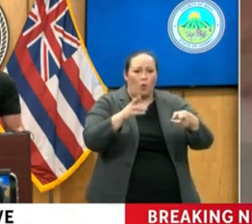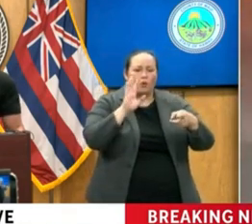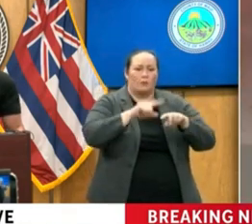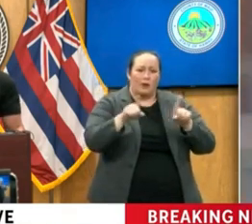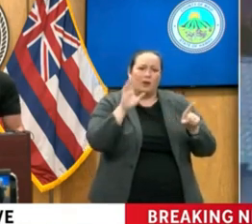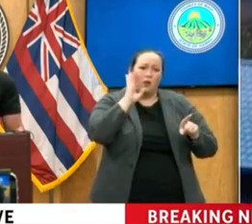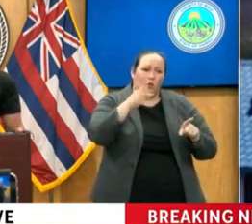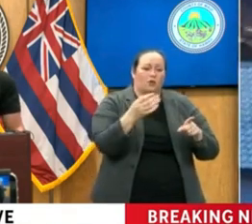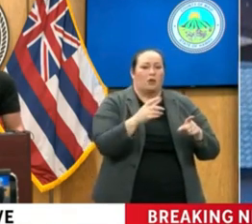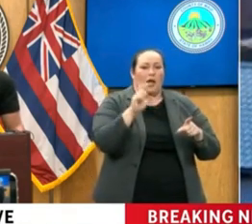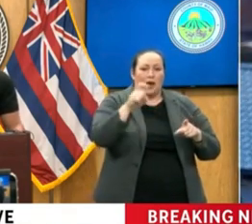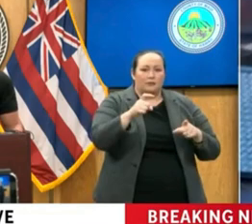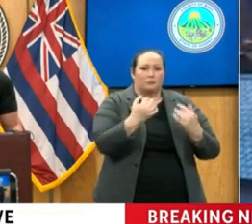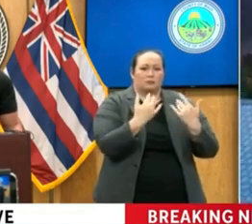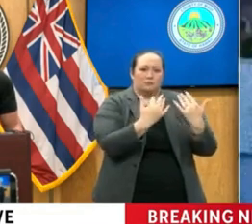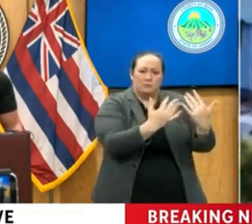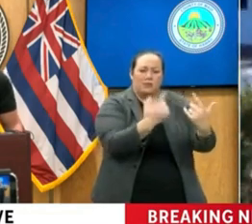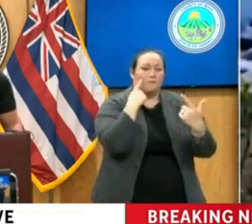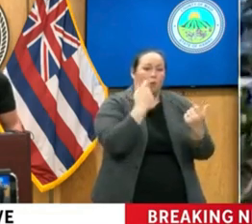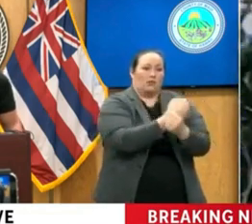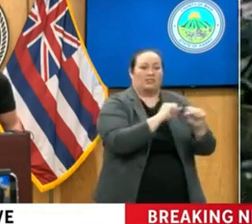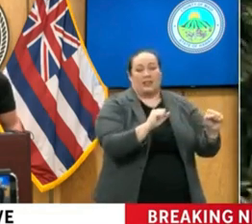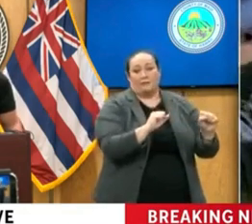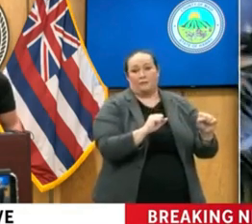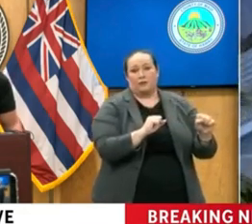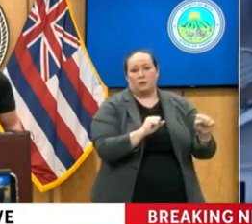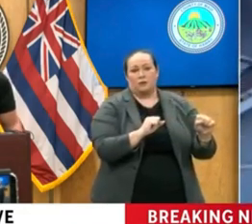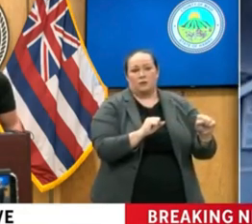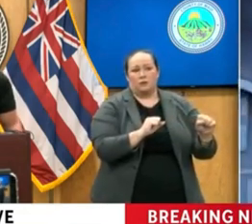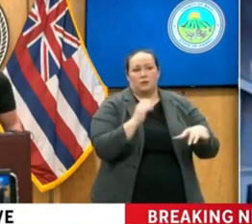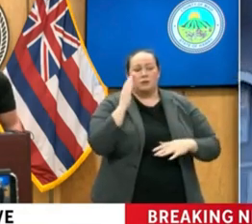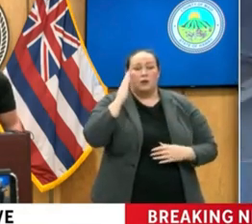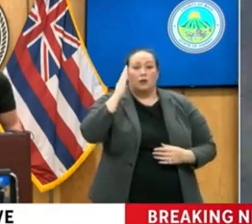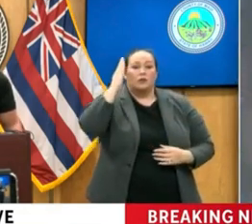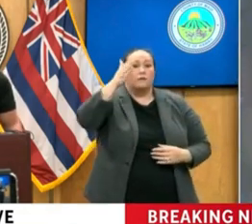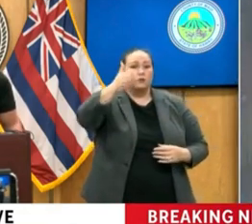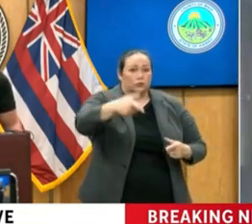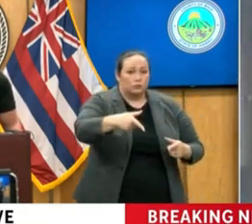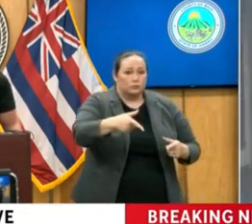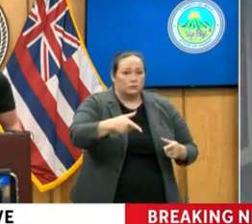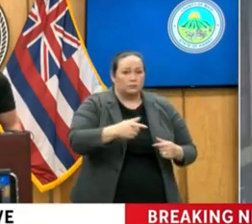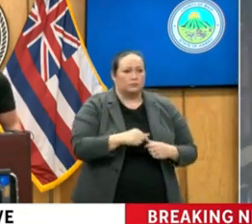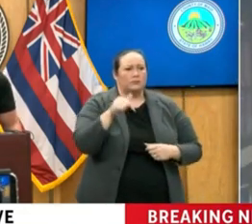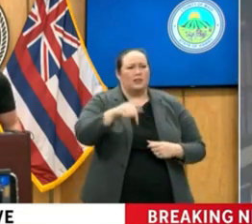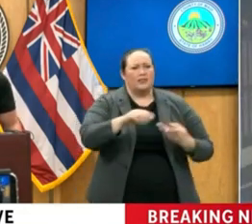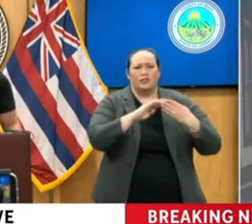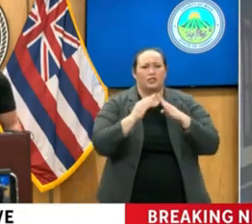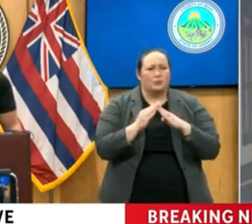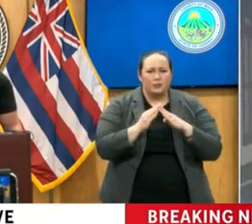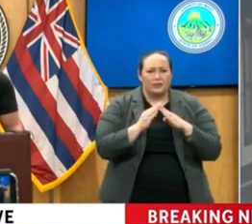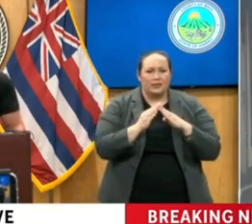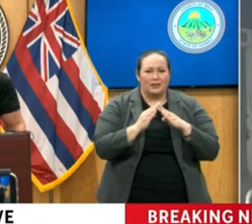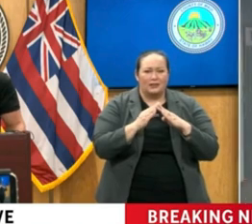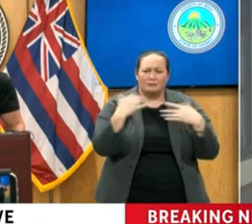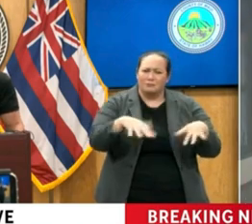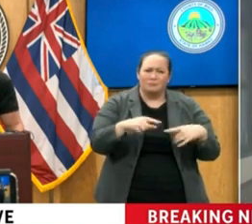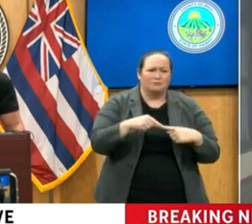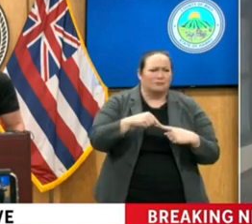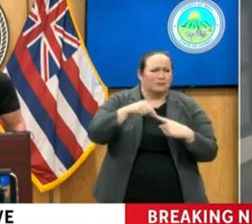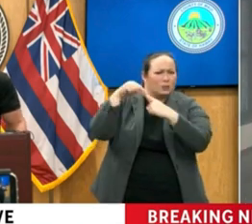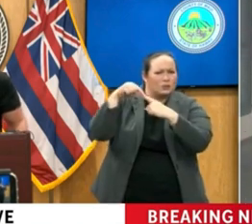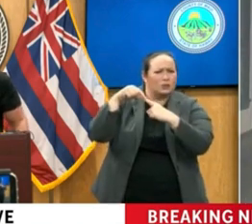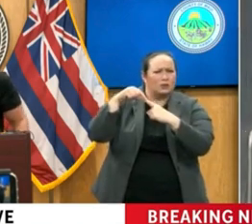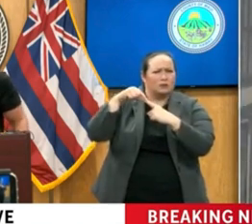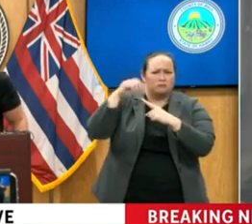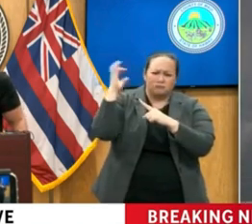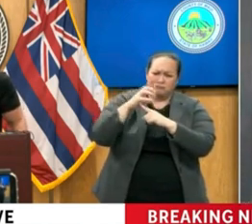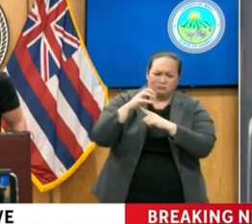As we move forward, I need you to know this. This community is unlike any other. This